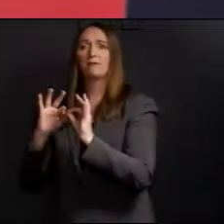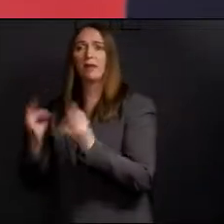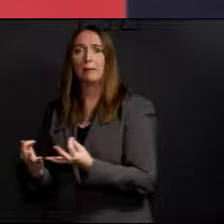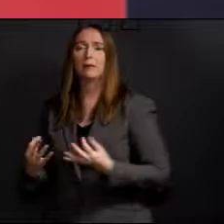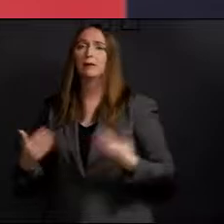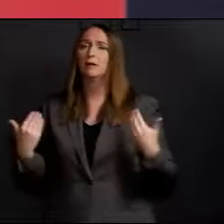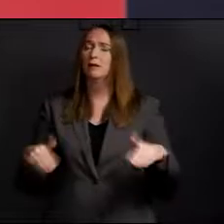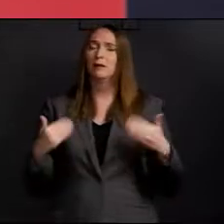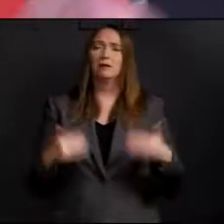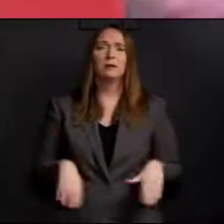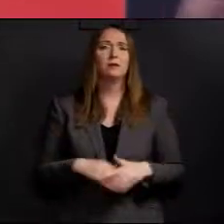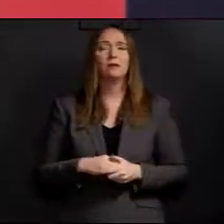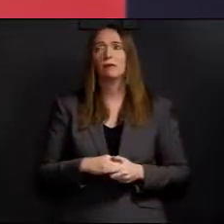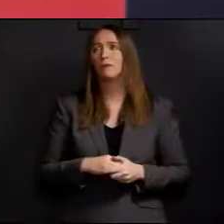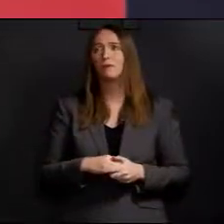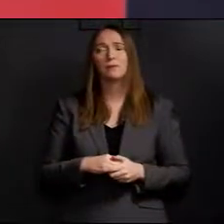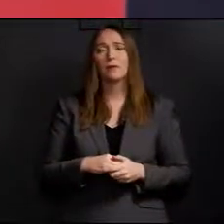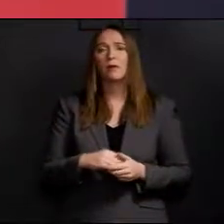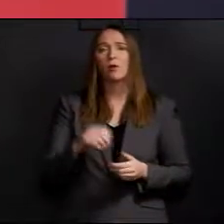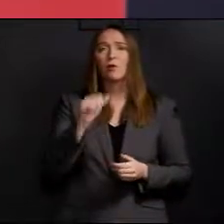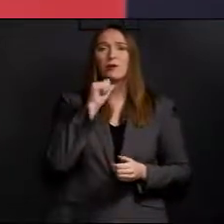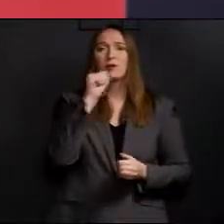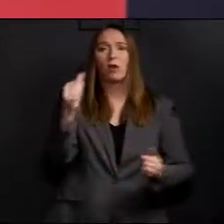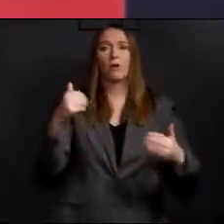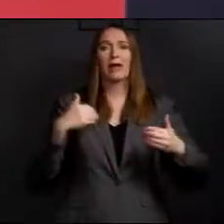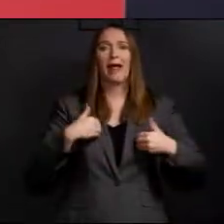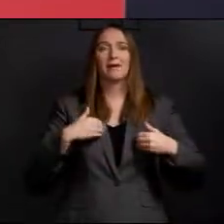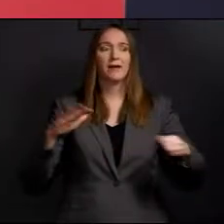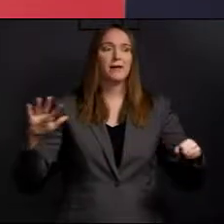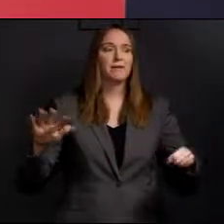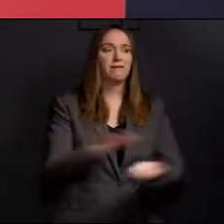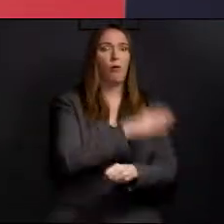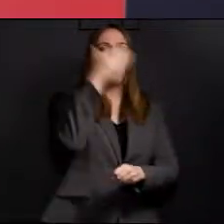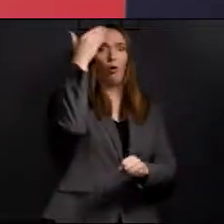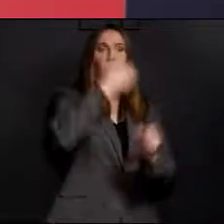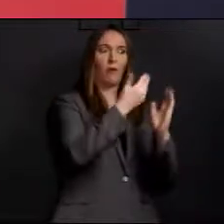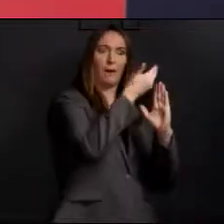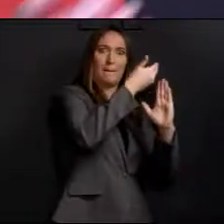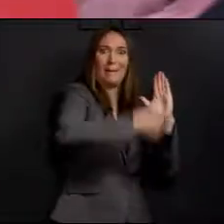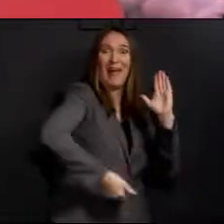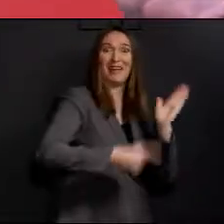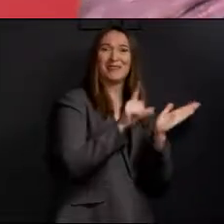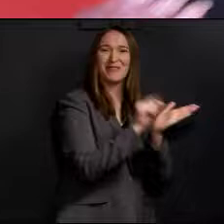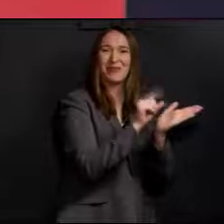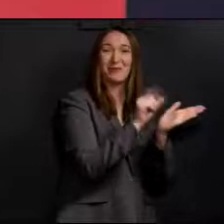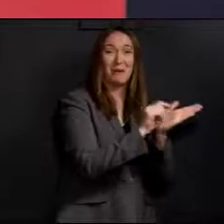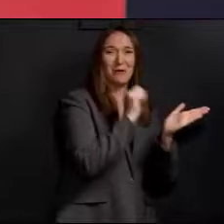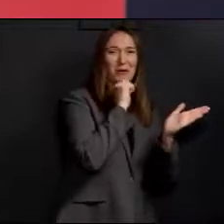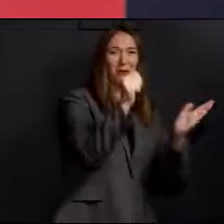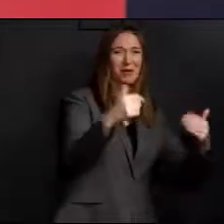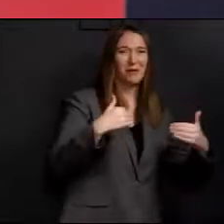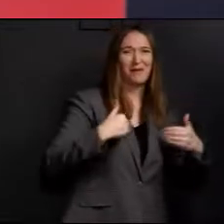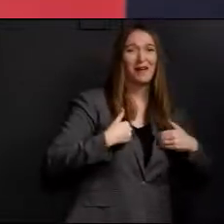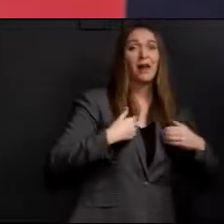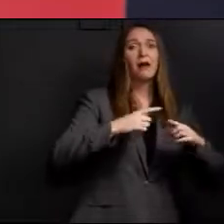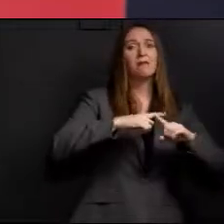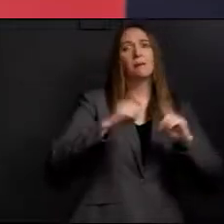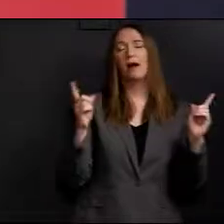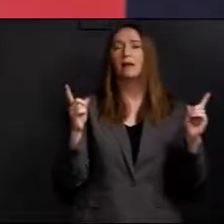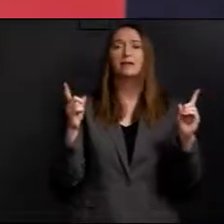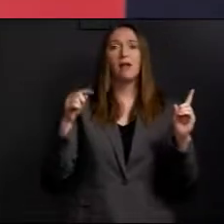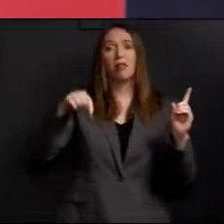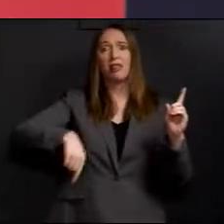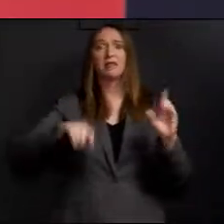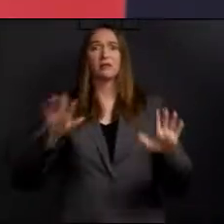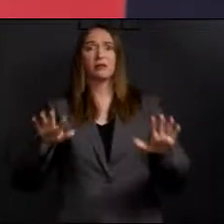We don't have the full page ad in the Star-Telegram, but we might, who knows, make good money to do that. But there are just different ways to communicate,